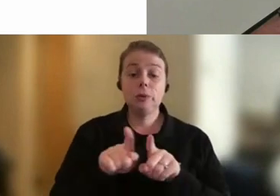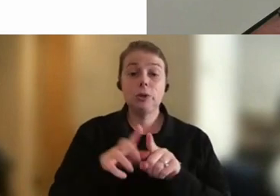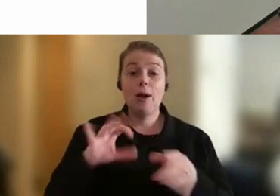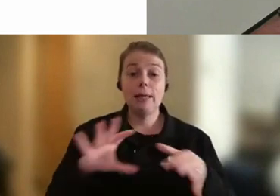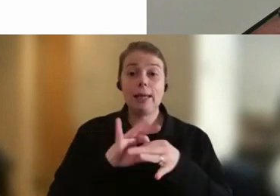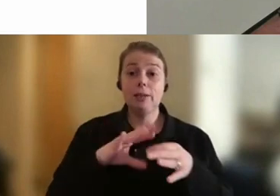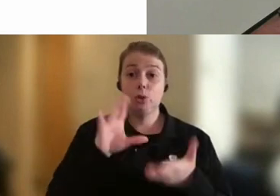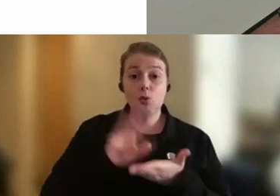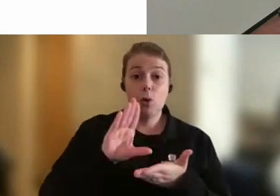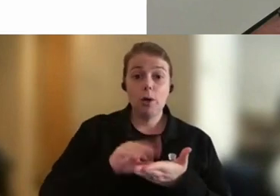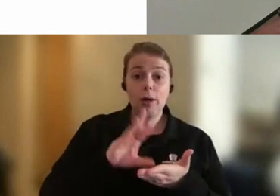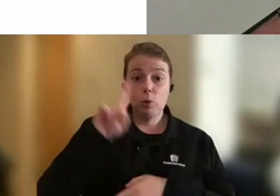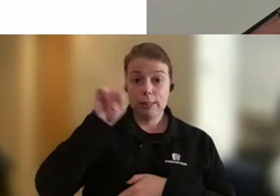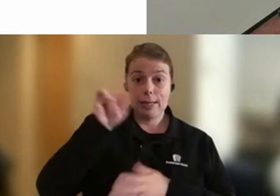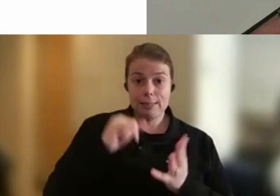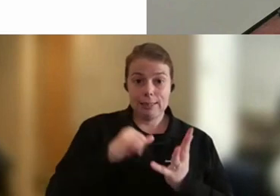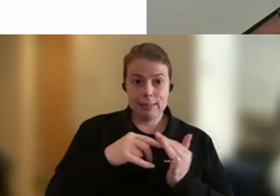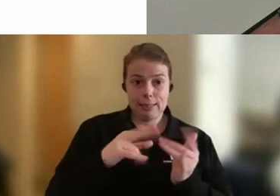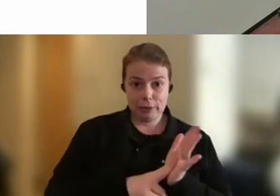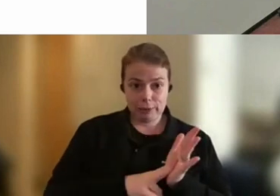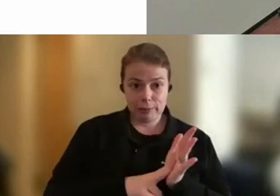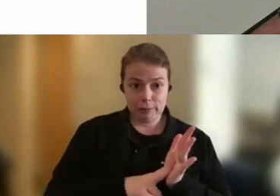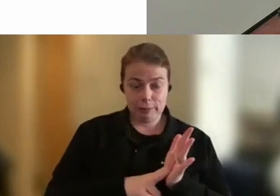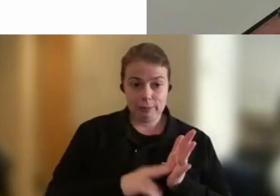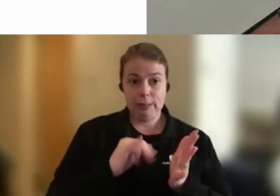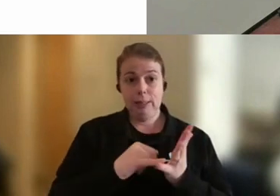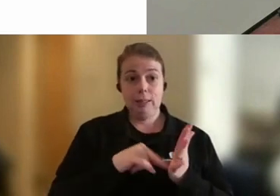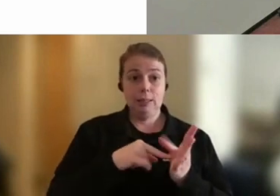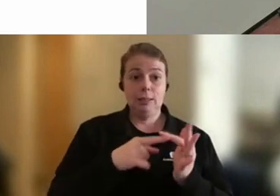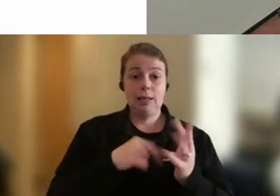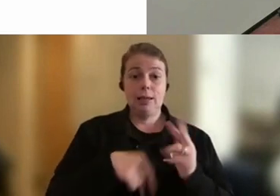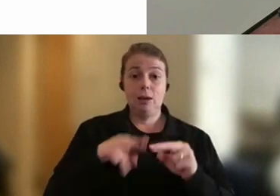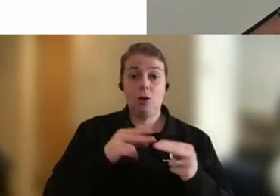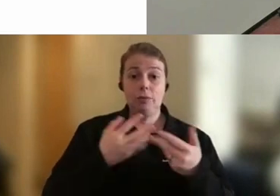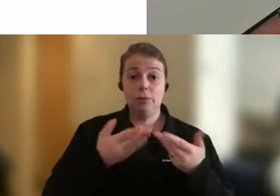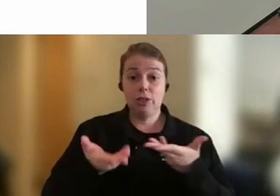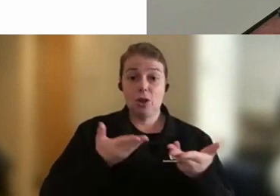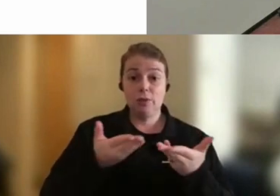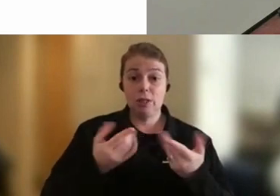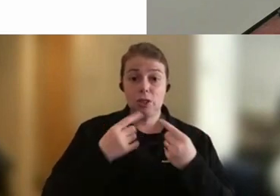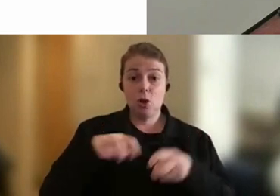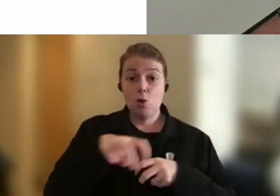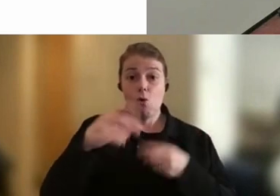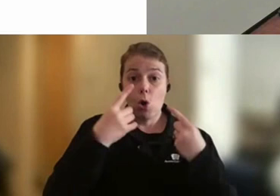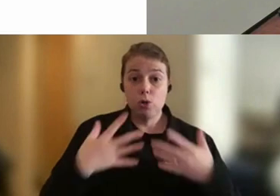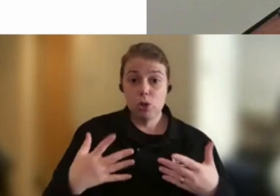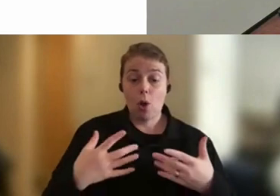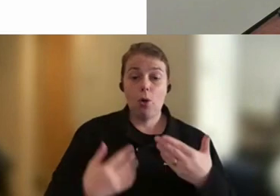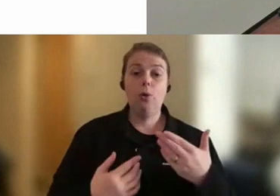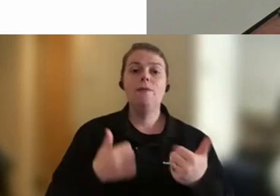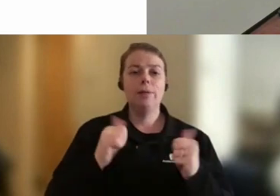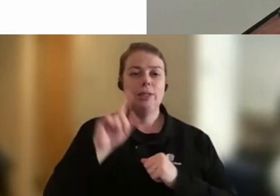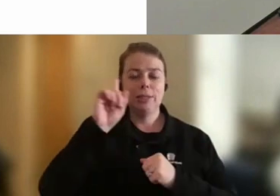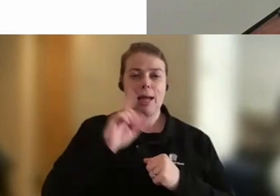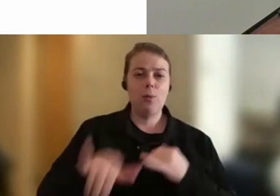recording of today's session. The State of the Service Roadshow series finishes today with our final event organised for our Northern Territory-based colleagues.